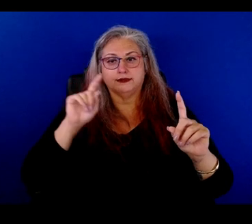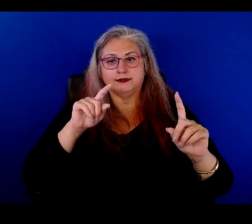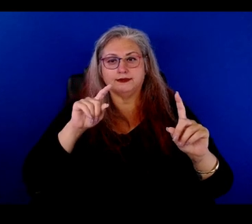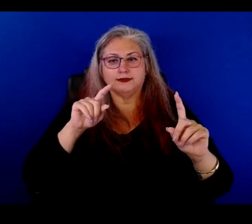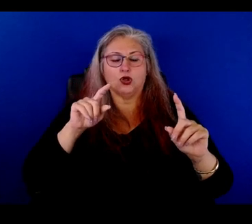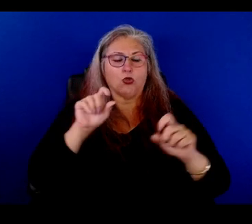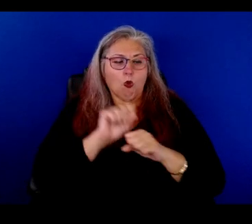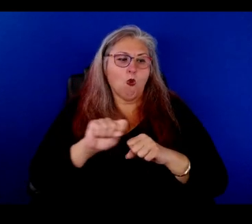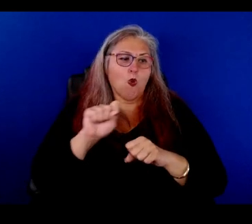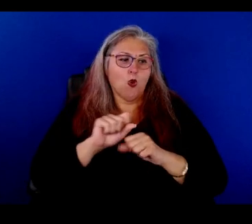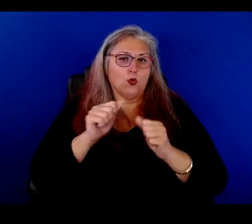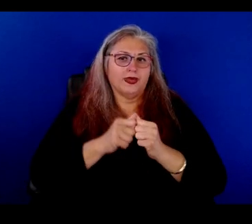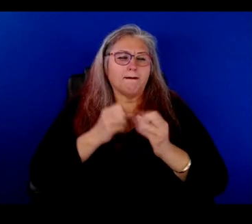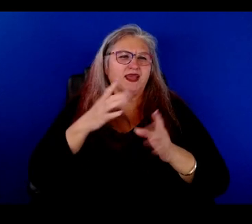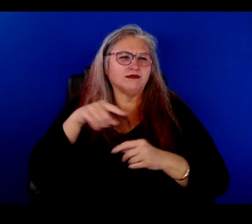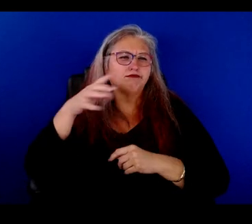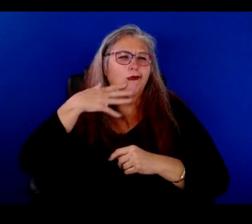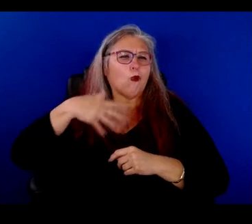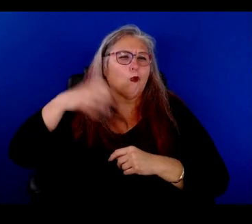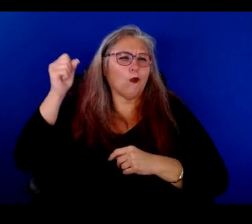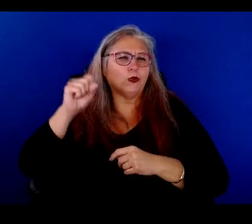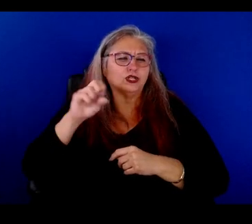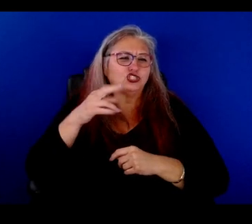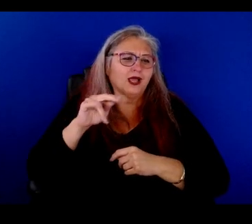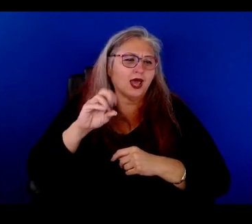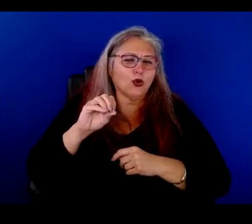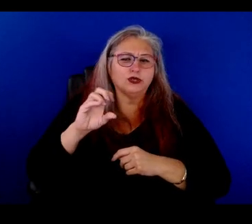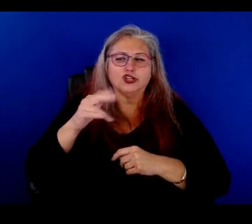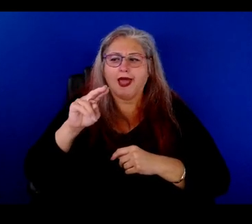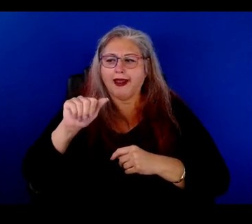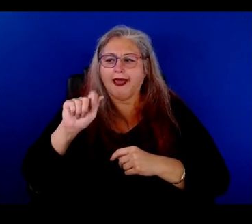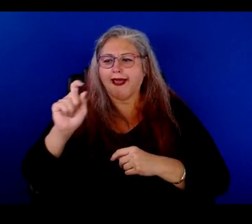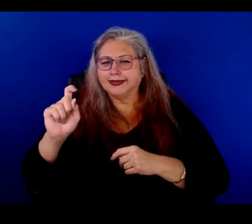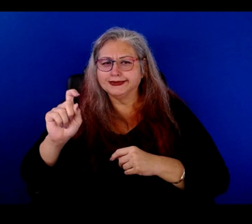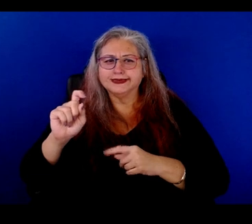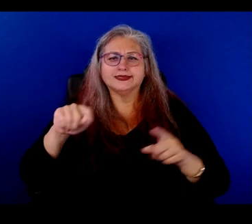through a lot of hard work of a lot of the older, uh, Chicano, Chicana activists, um,